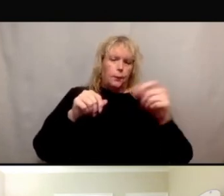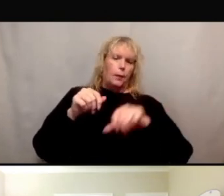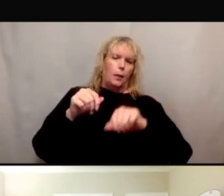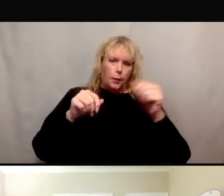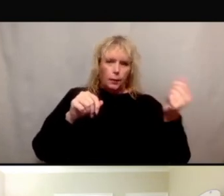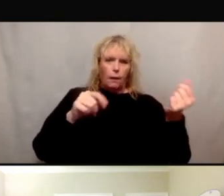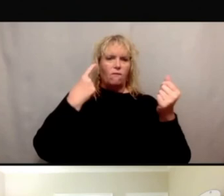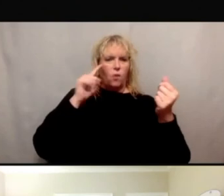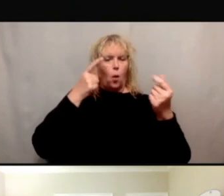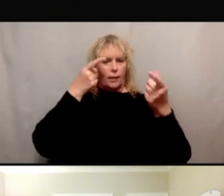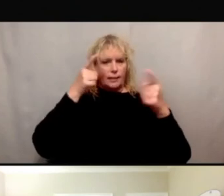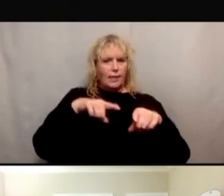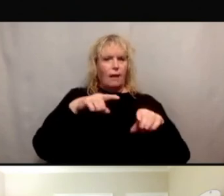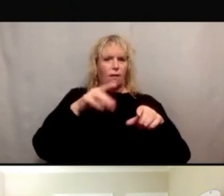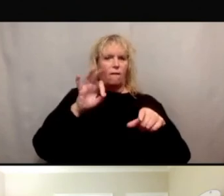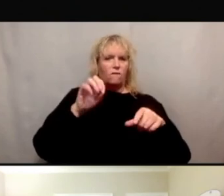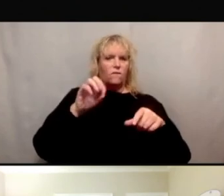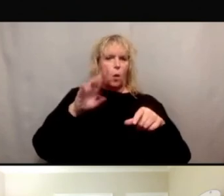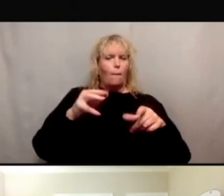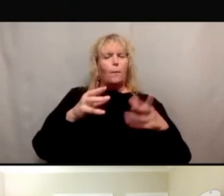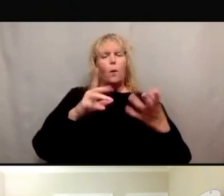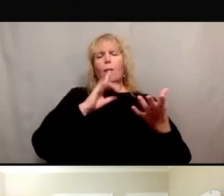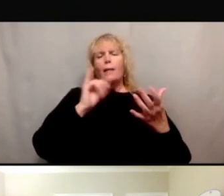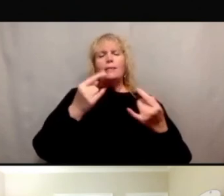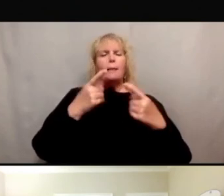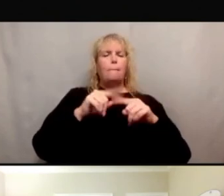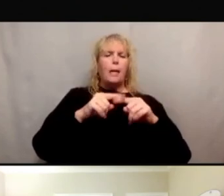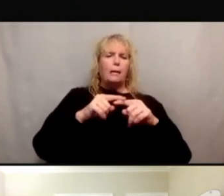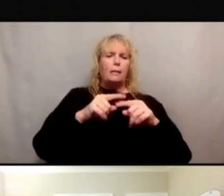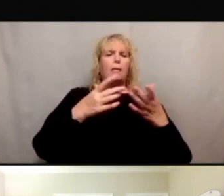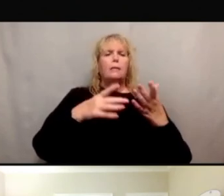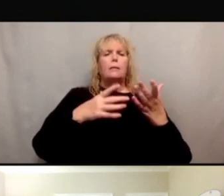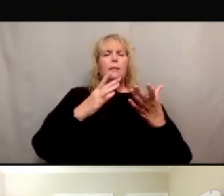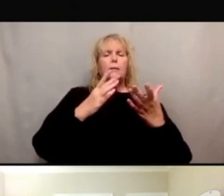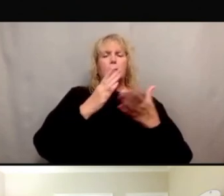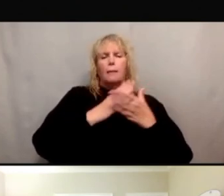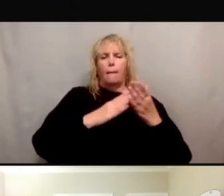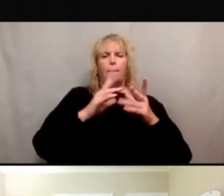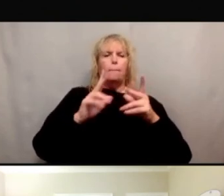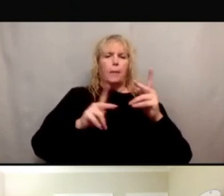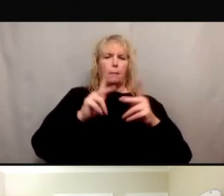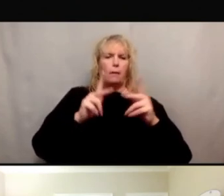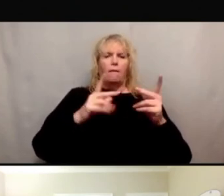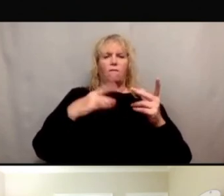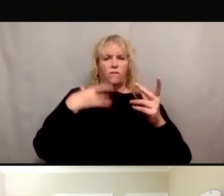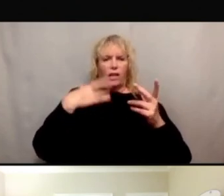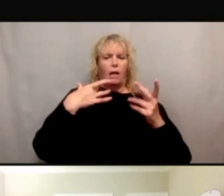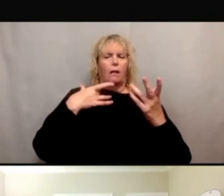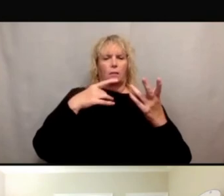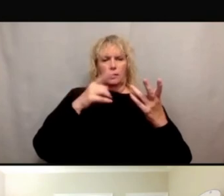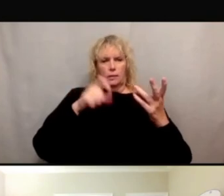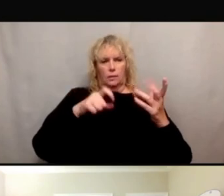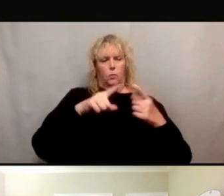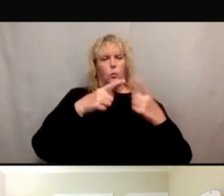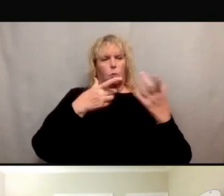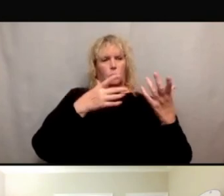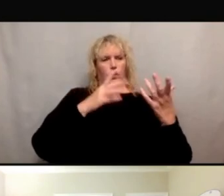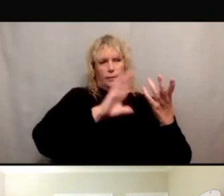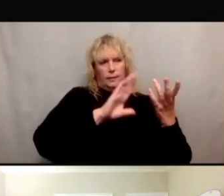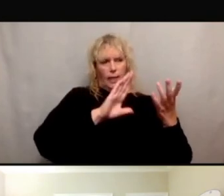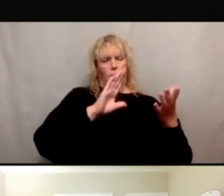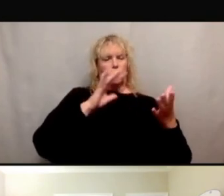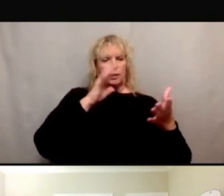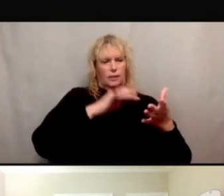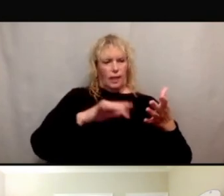is not, it depends on the study, right? Some people do that. Some people feel that that's necessary for their study.